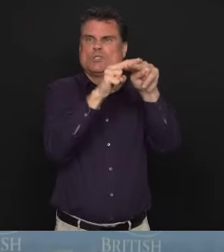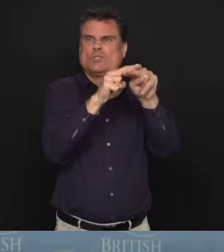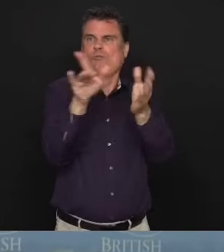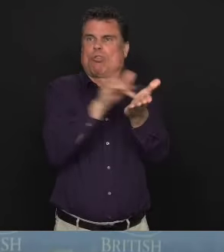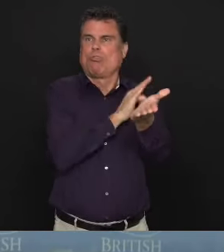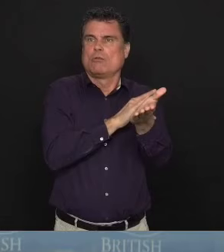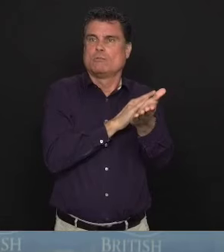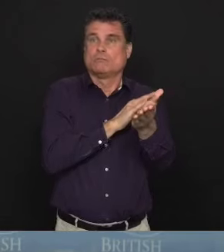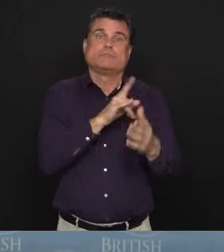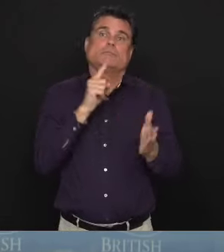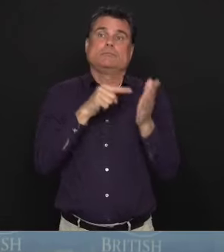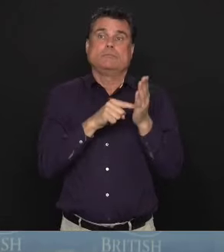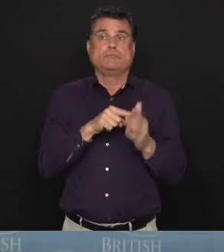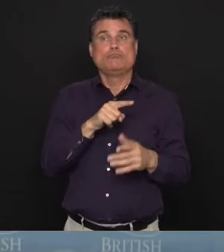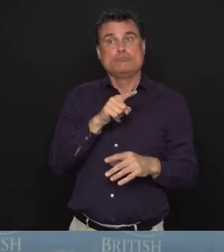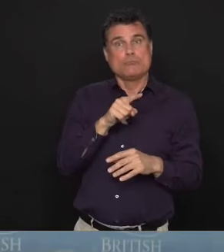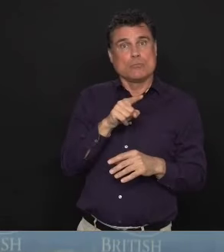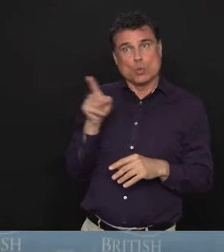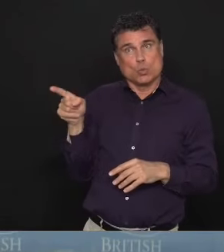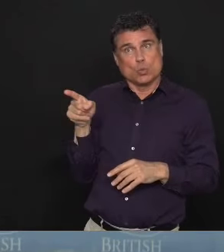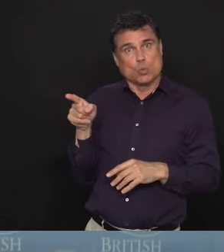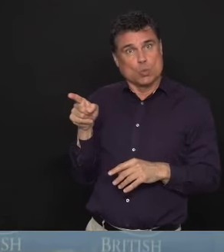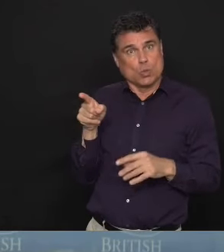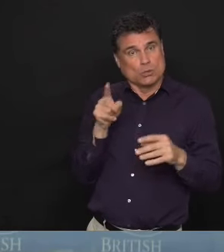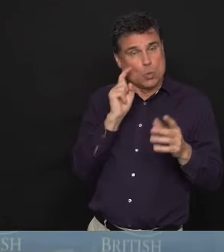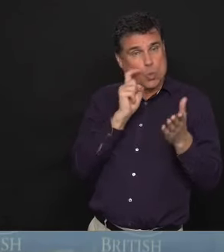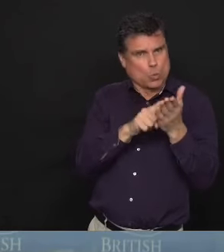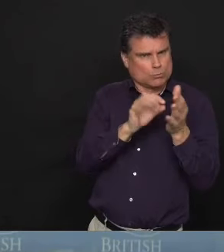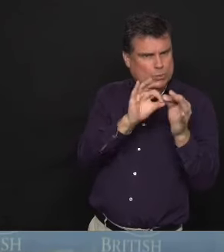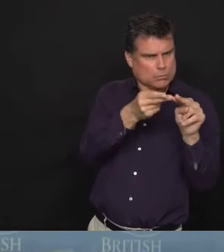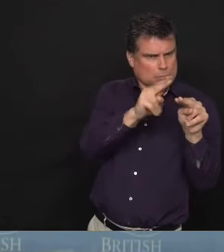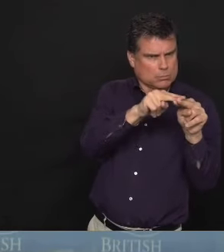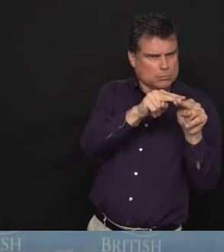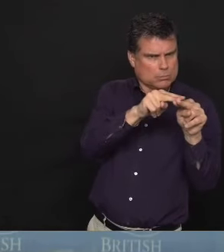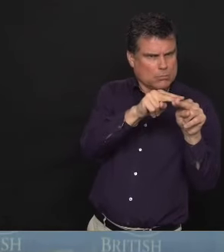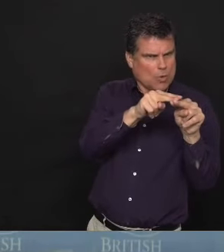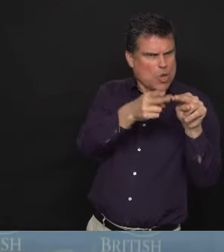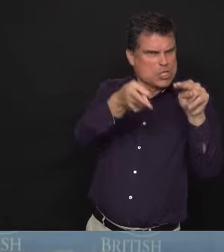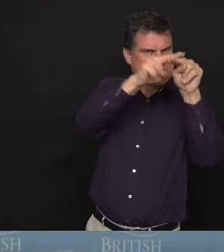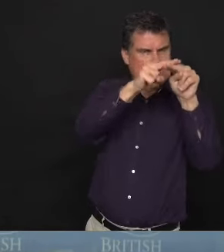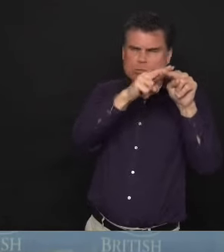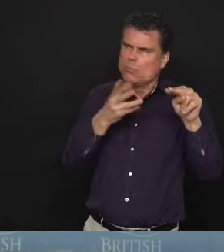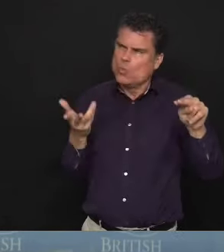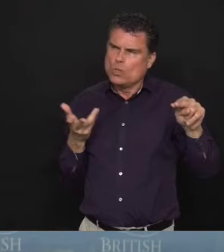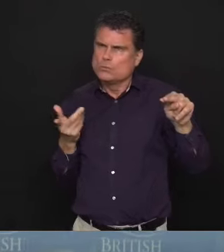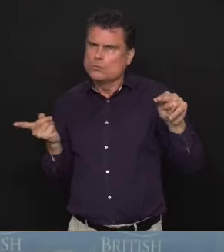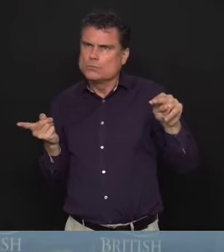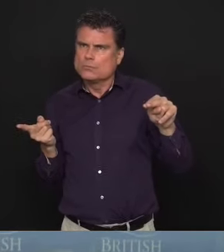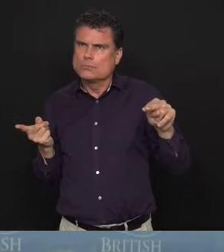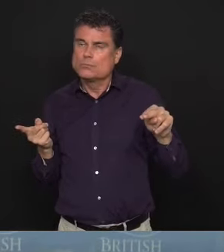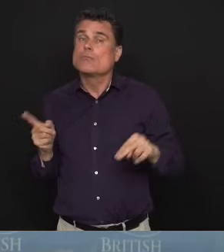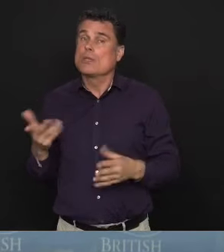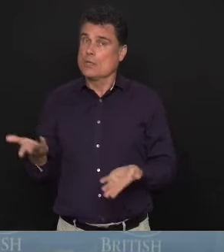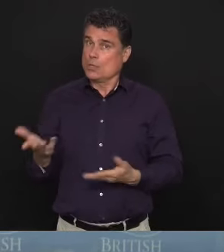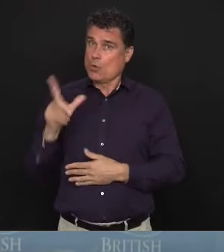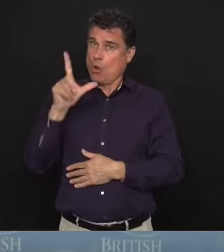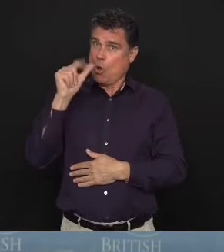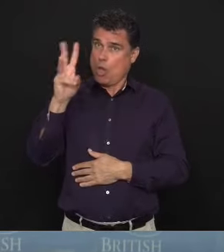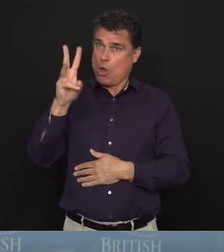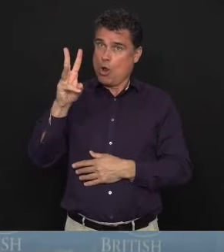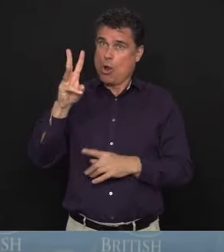It's similar to legislation that's in place in Ontario and Saskatchewan, for example. And what it is is that